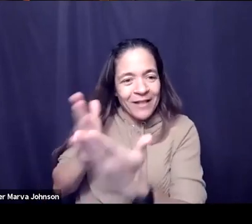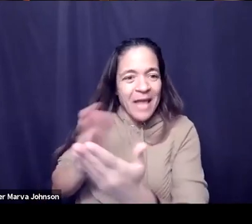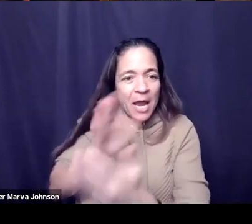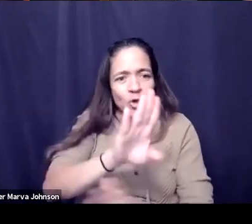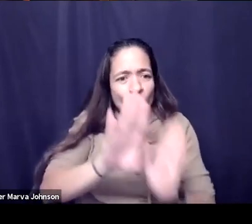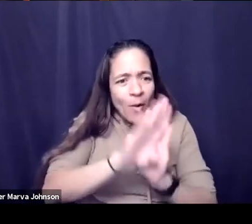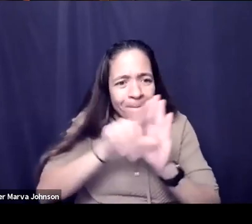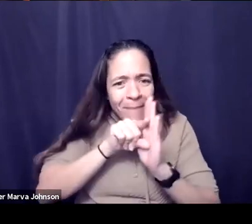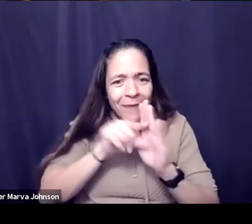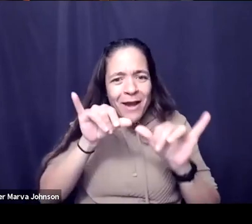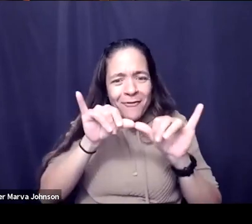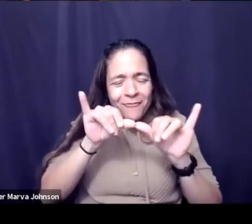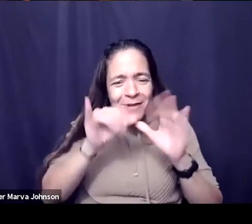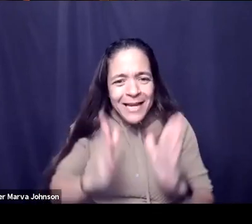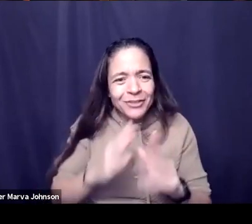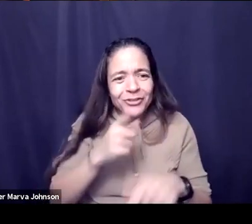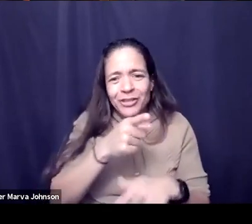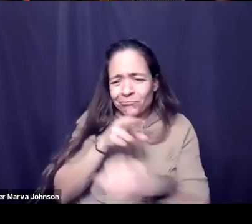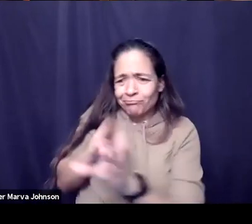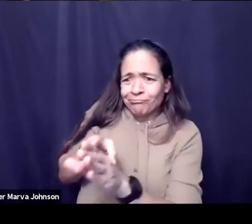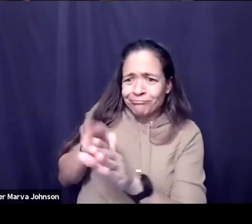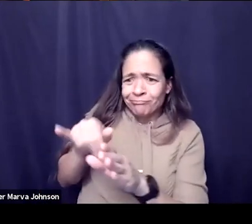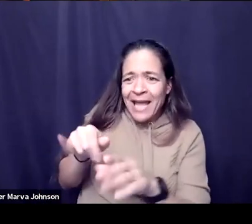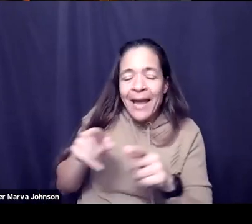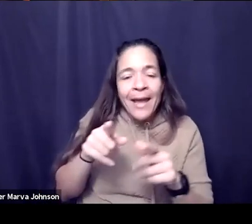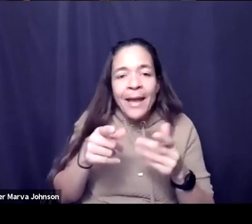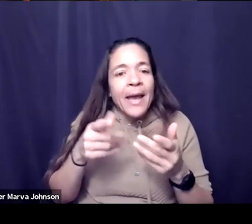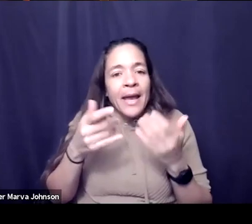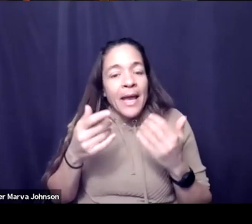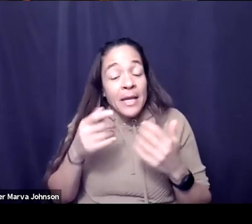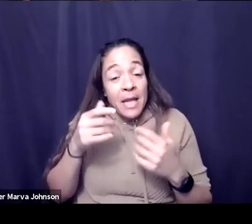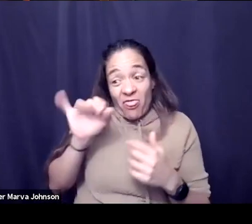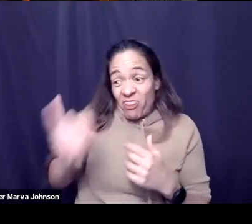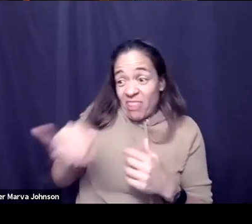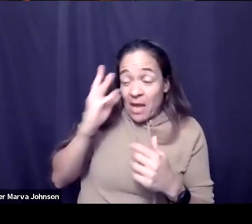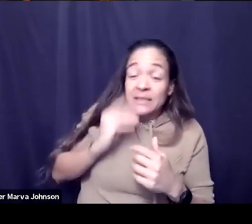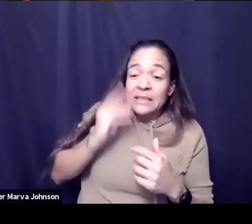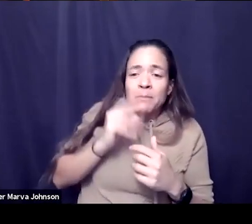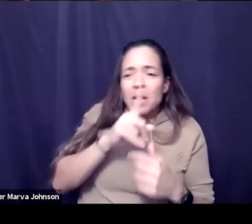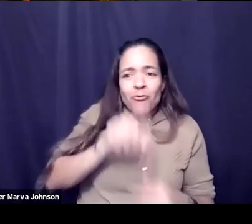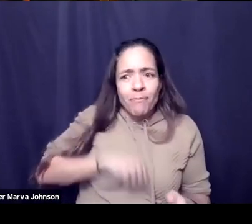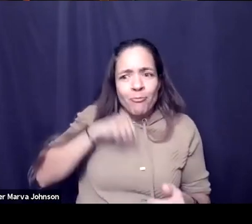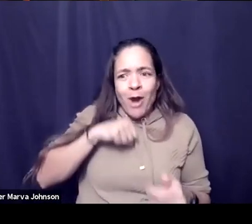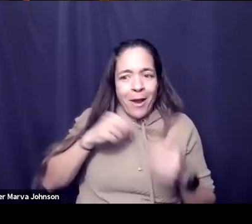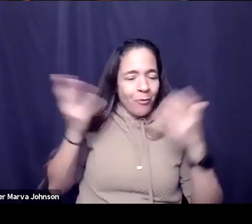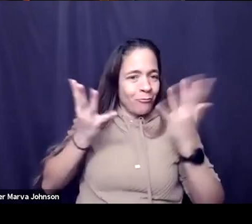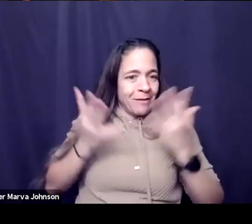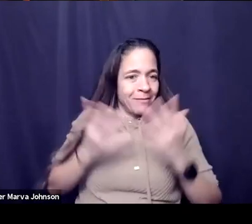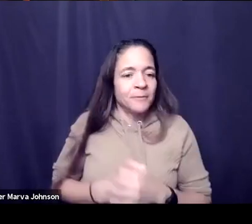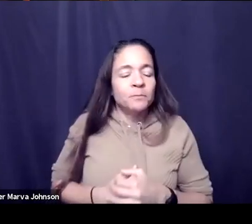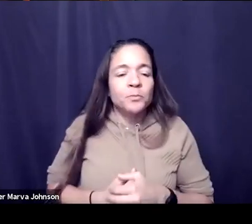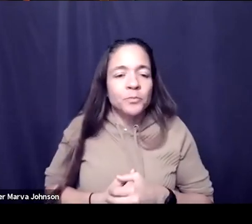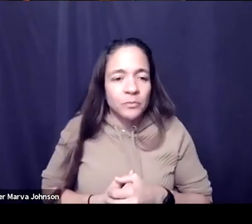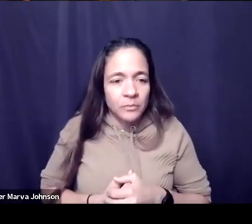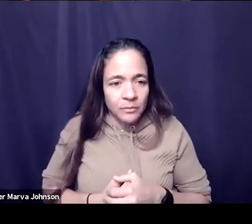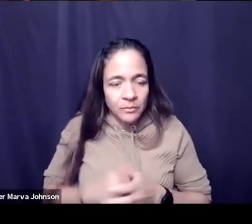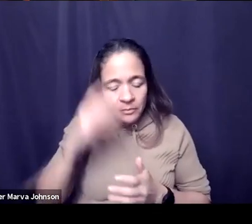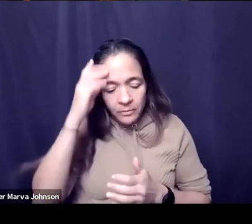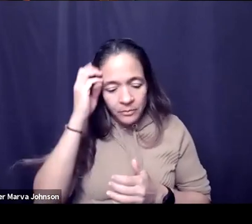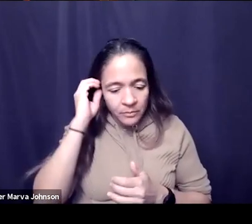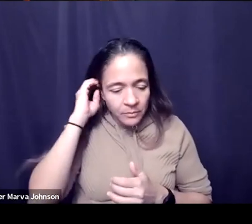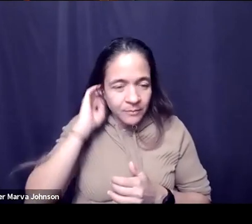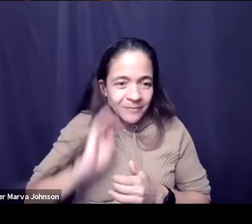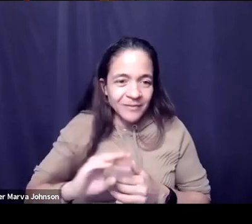how did that all come together for you and and what are you most proud of from that experience what do you take away from it yeah if you teleport me back to